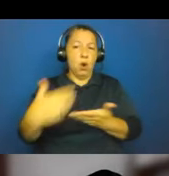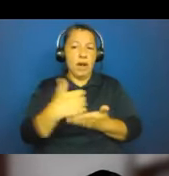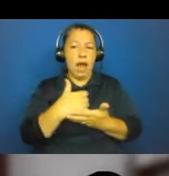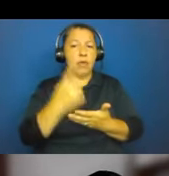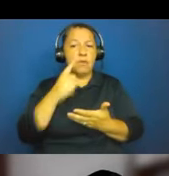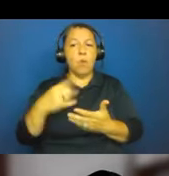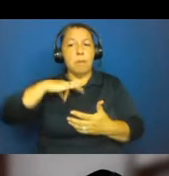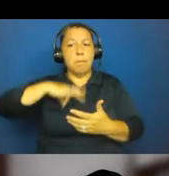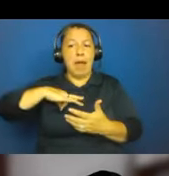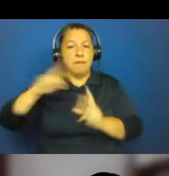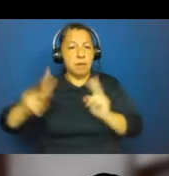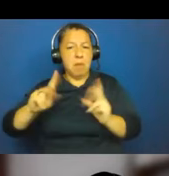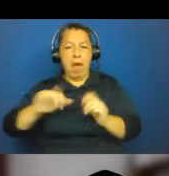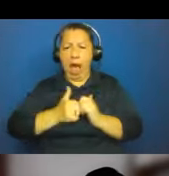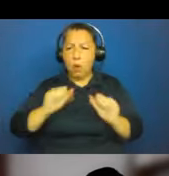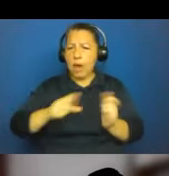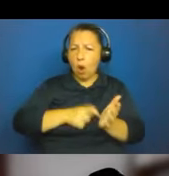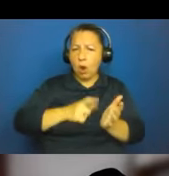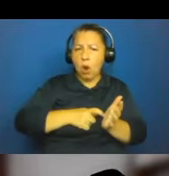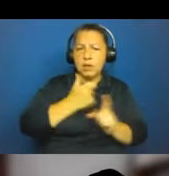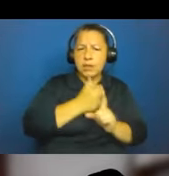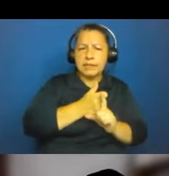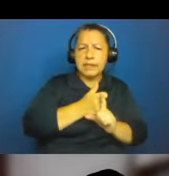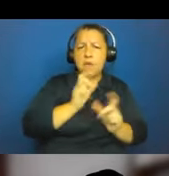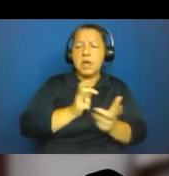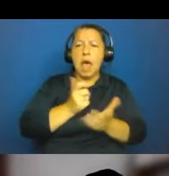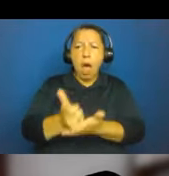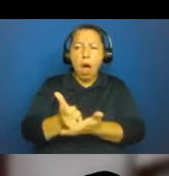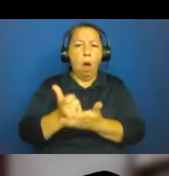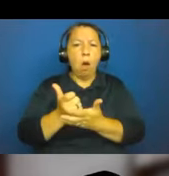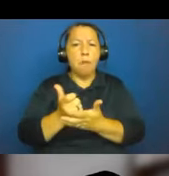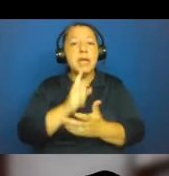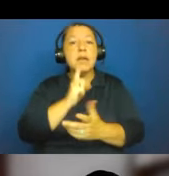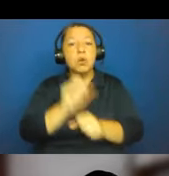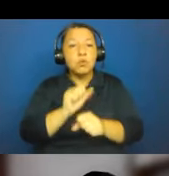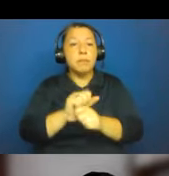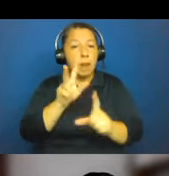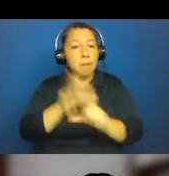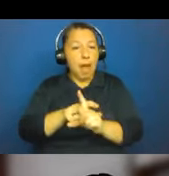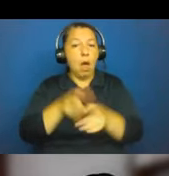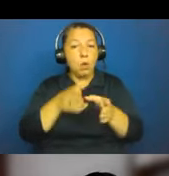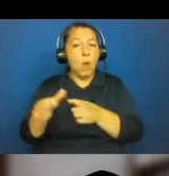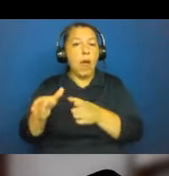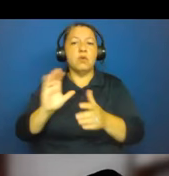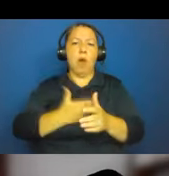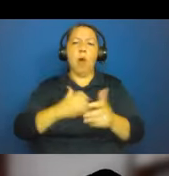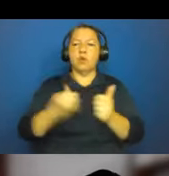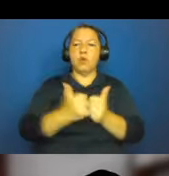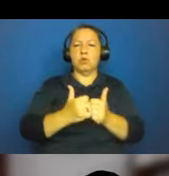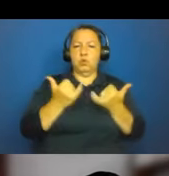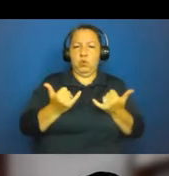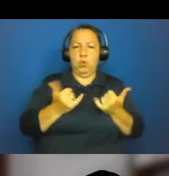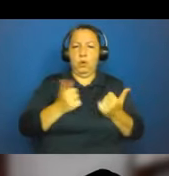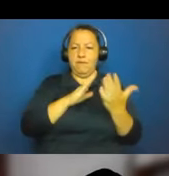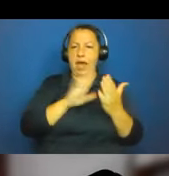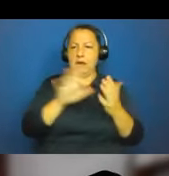contribute practically in an applied way to the major challenges facing humanity? Very much for me, by using the